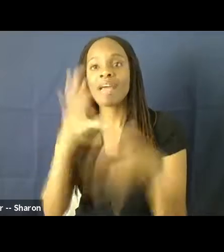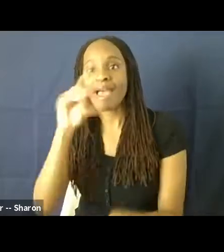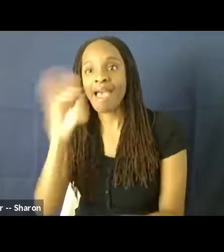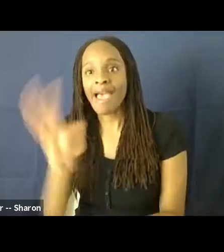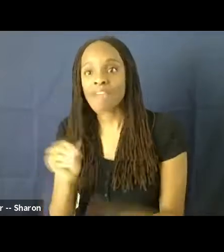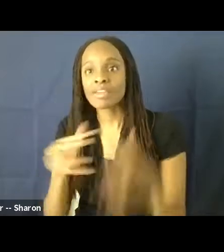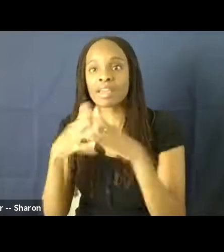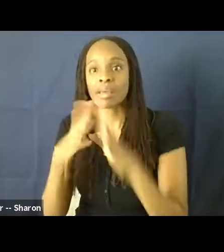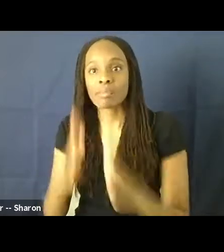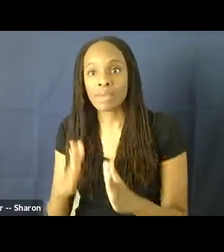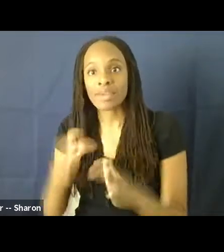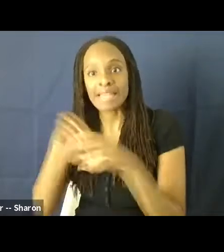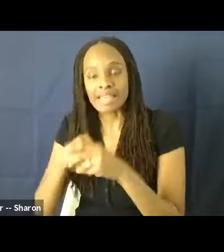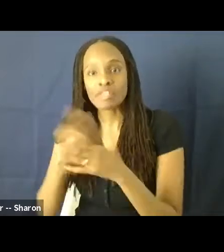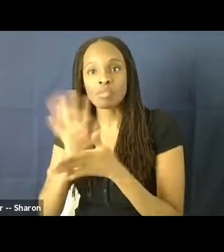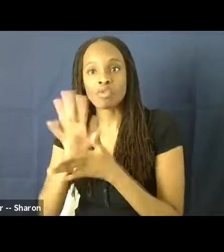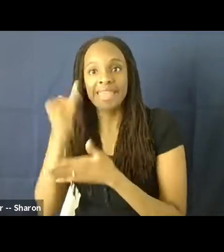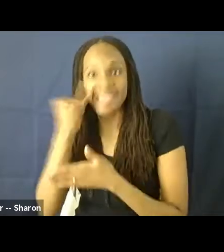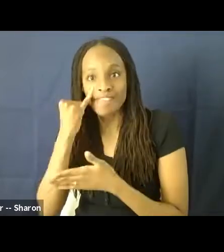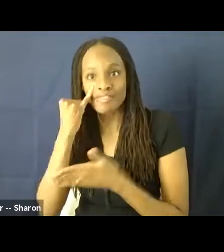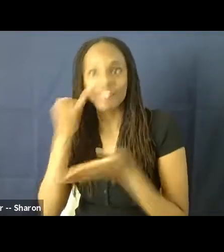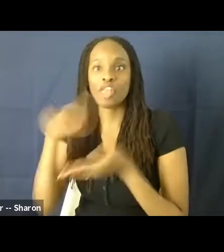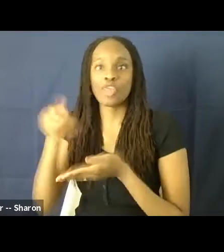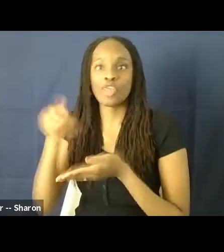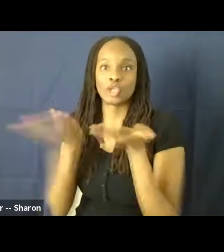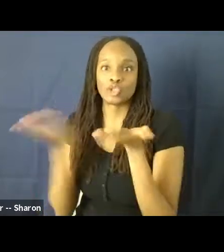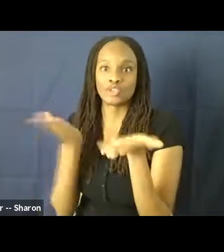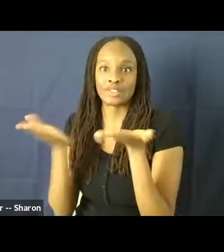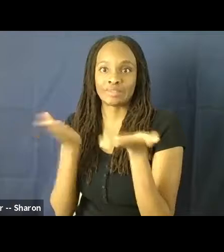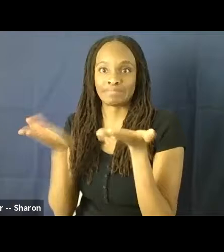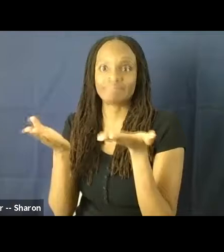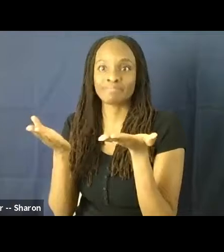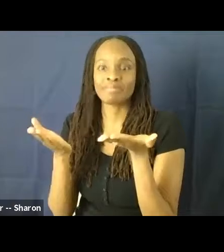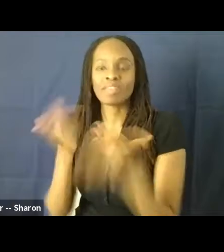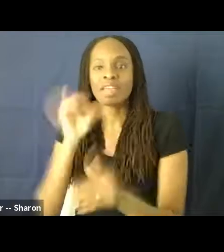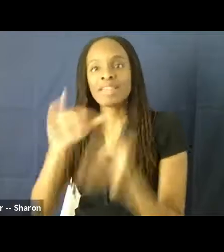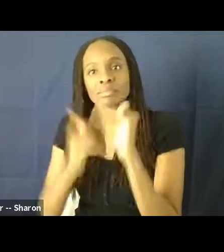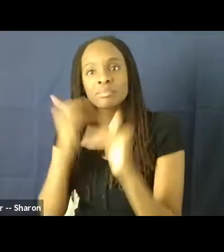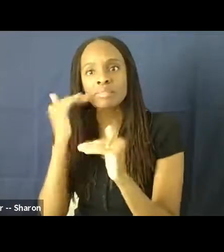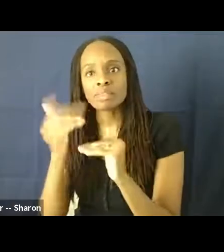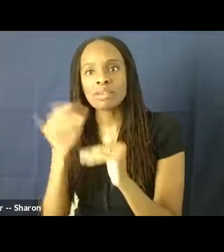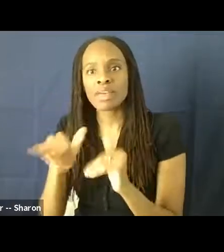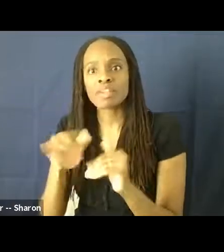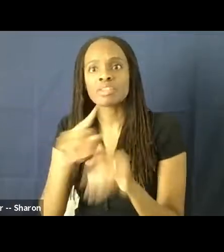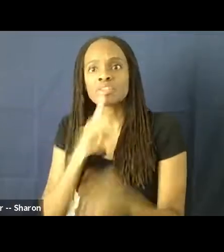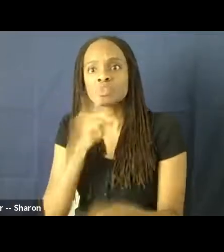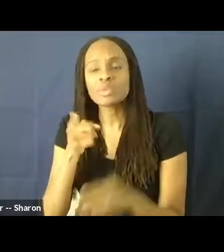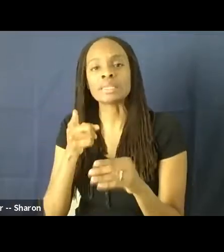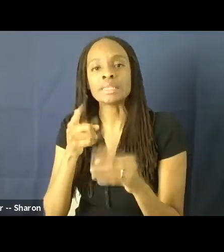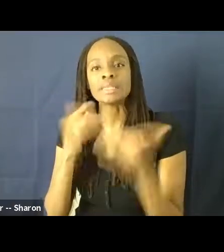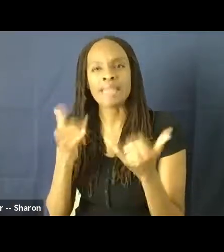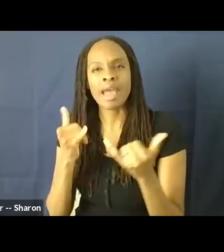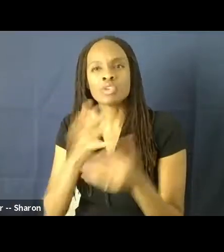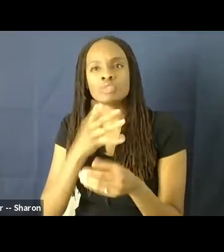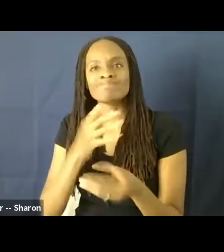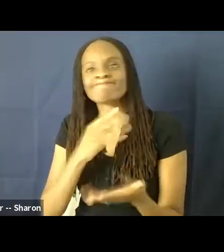are in a servile capacity to white folks. This is going beyond just bodies on screen, but really coming into social relationships, right?